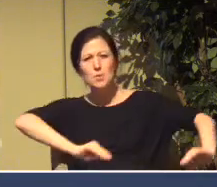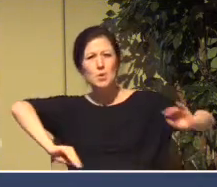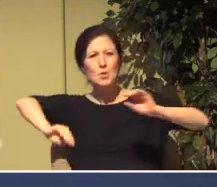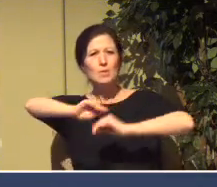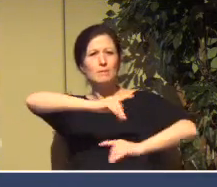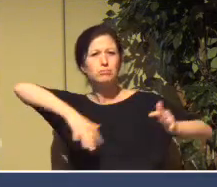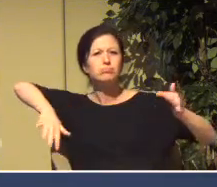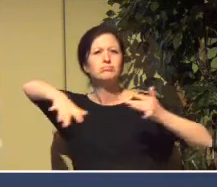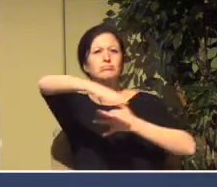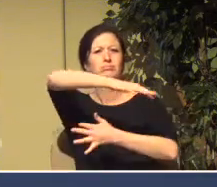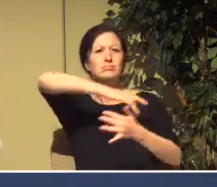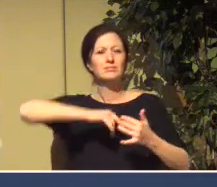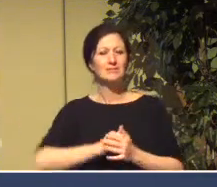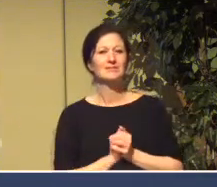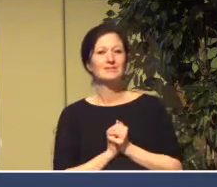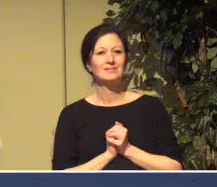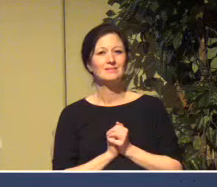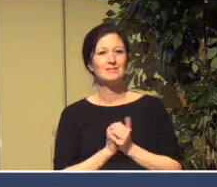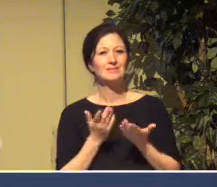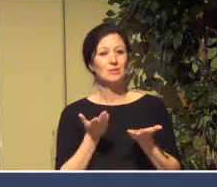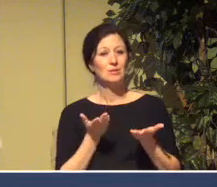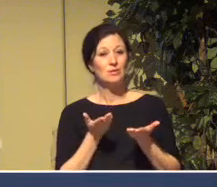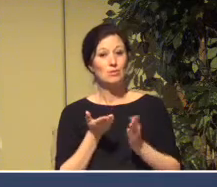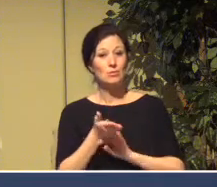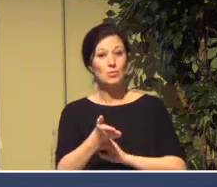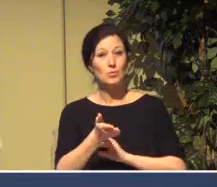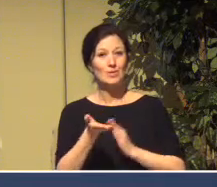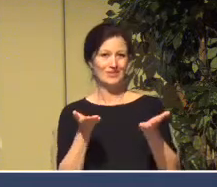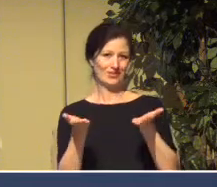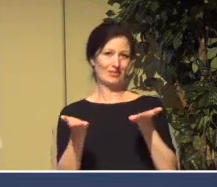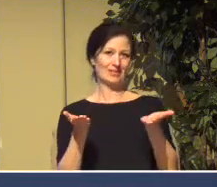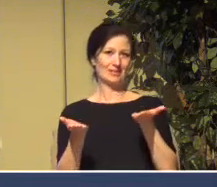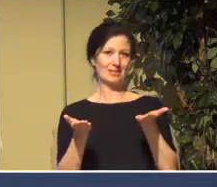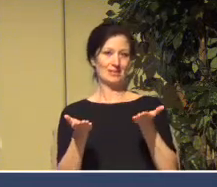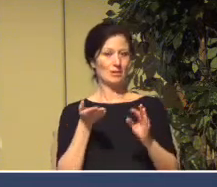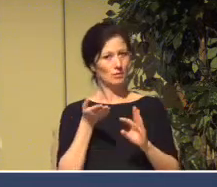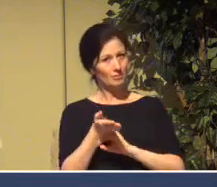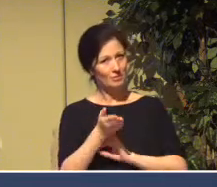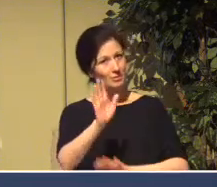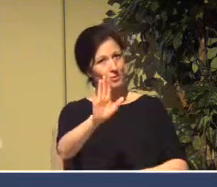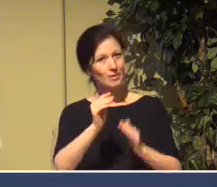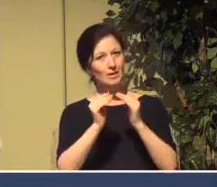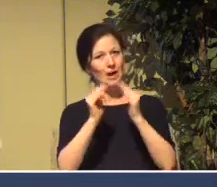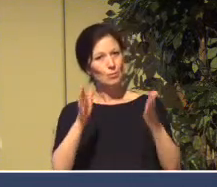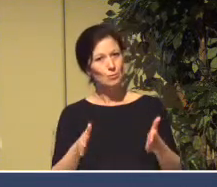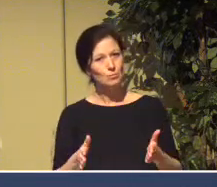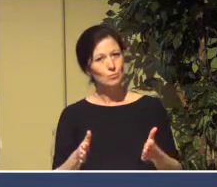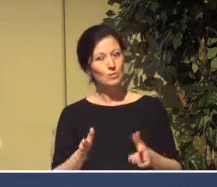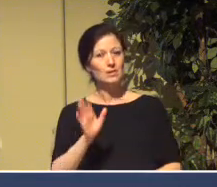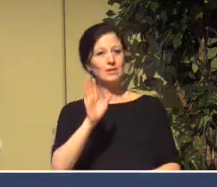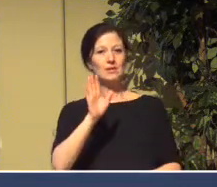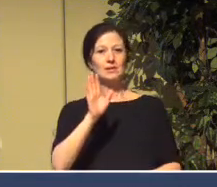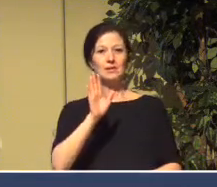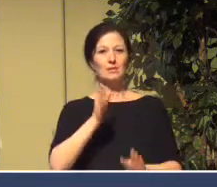And he's been moving in our other services too. He moves in your home and in your heart and in us as a community. He moves in this worship